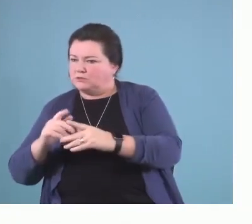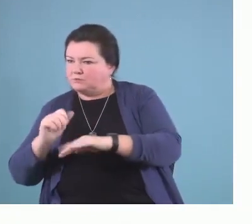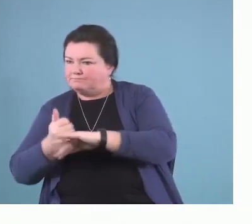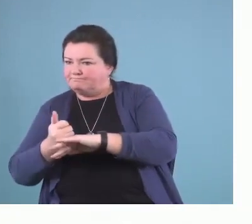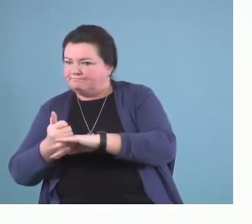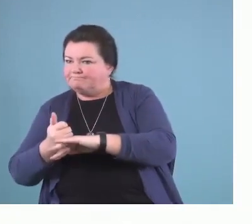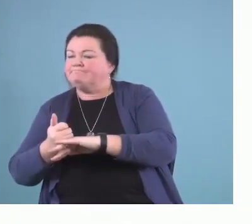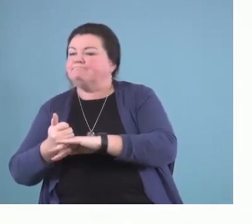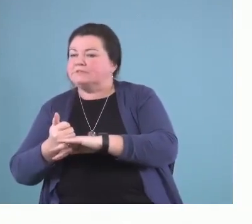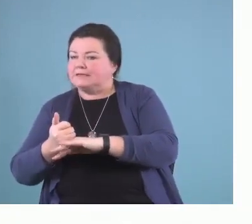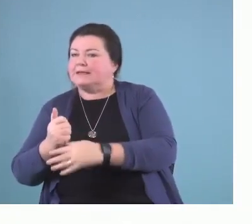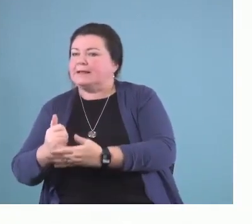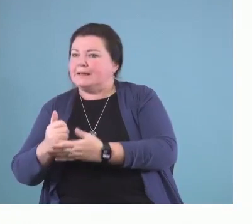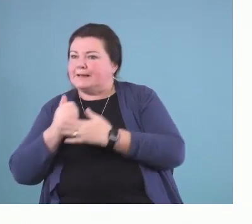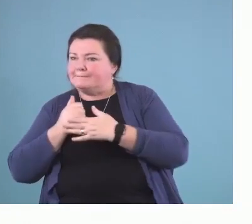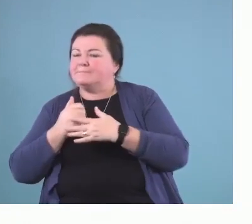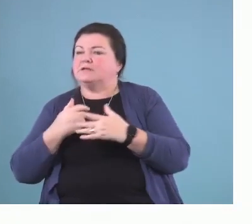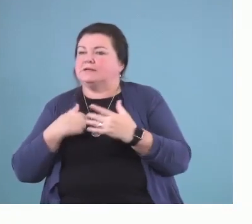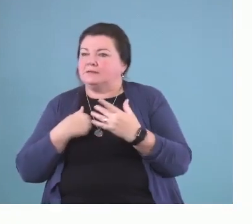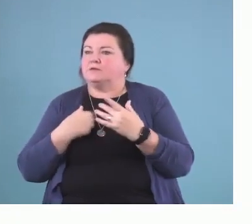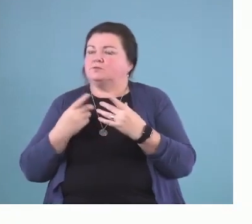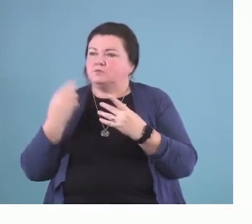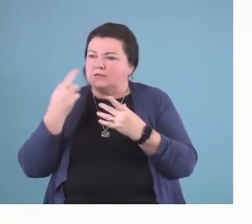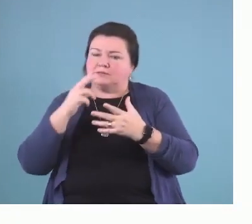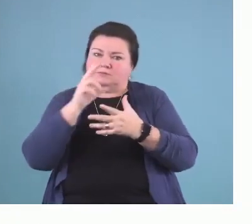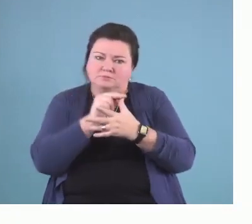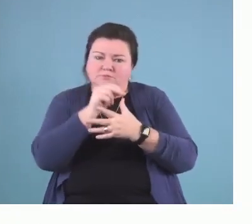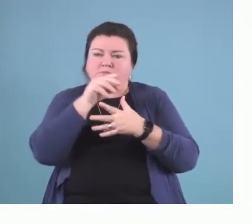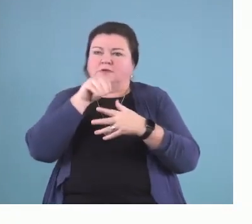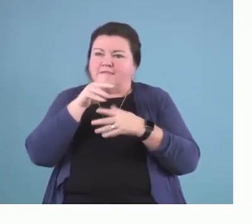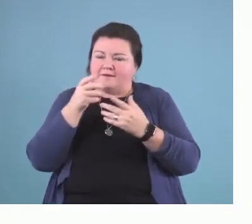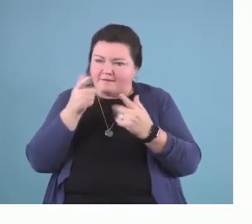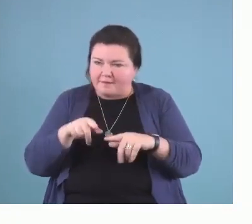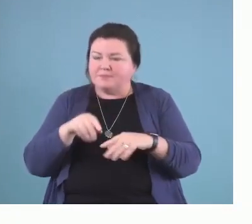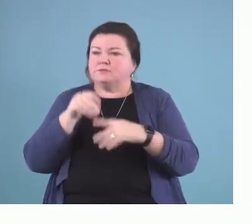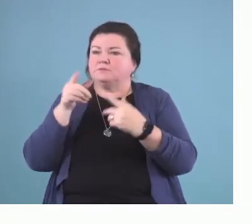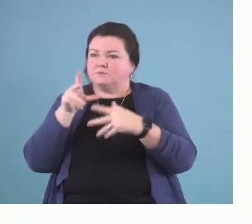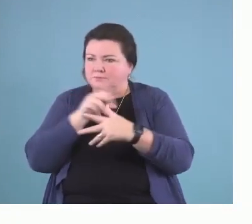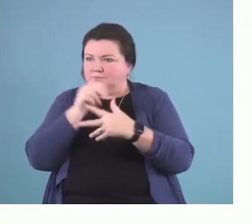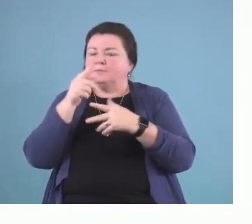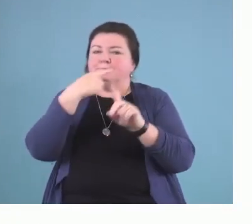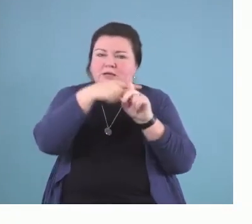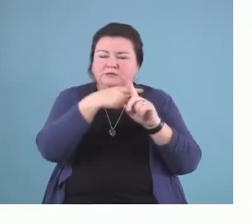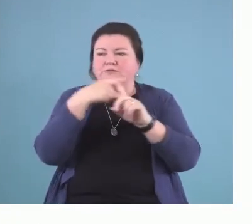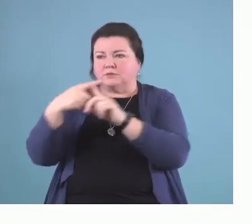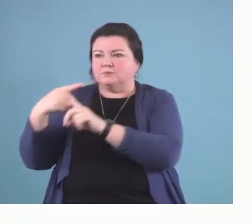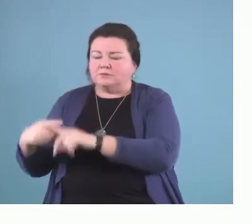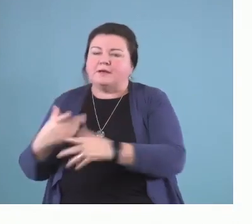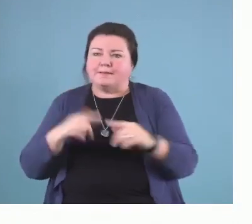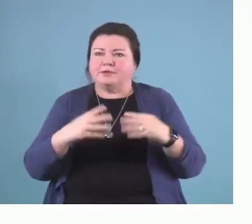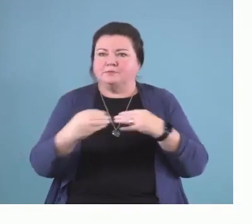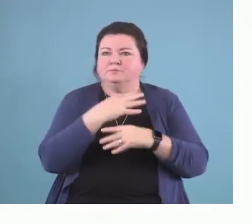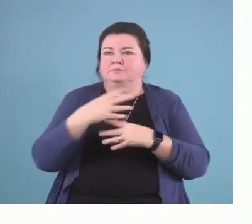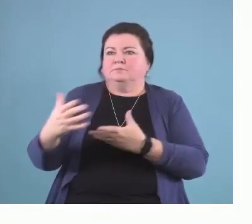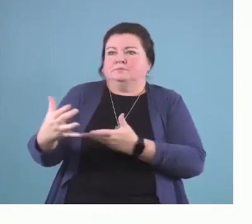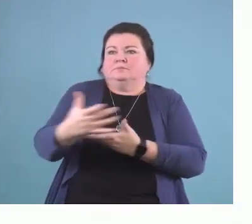accumulative and cascading positive experience across multiple contexts. And that's what we want for our kids. And that's what